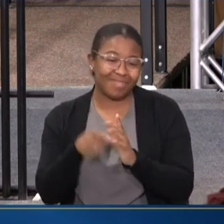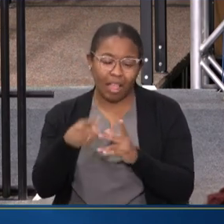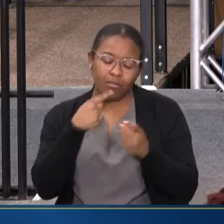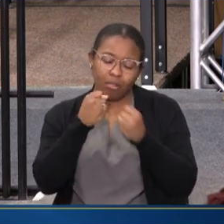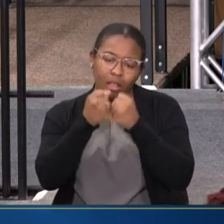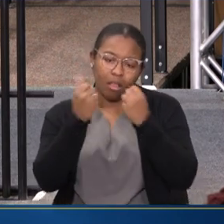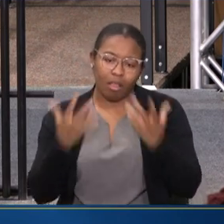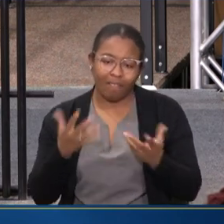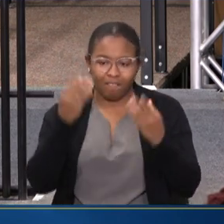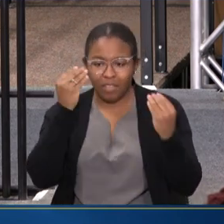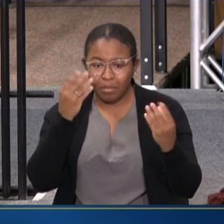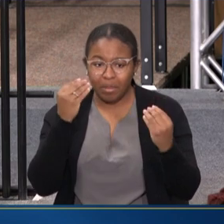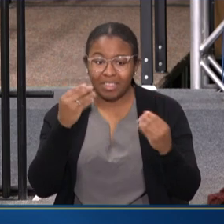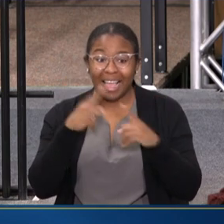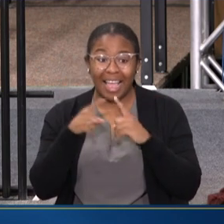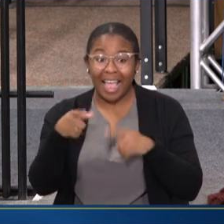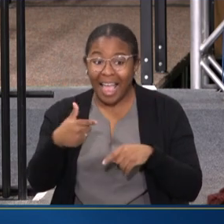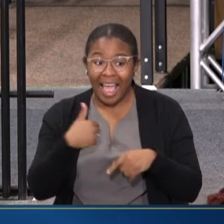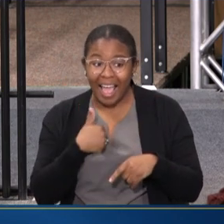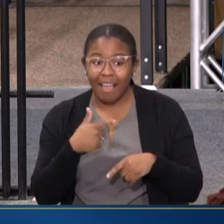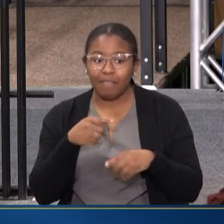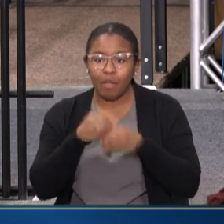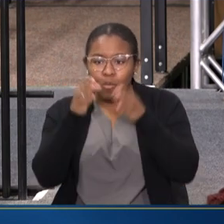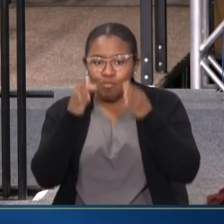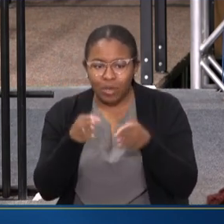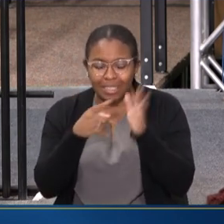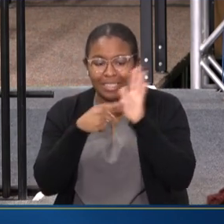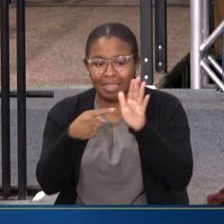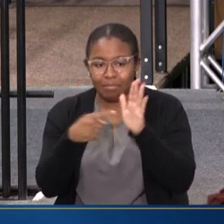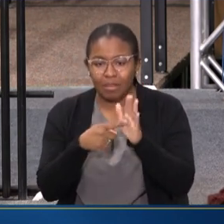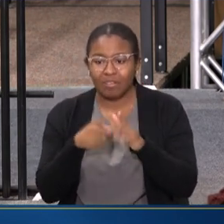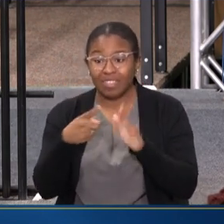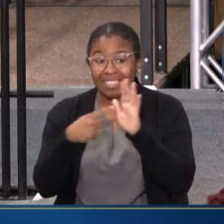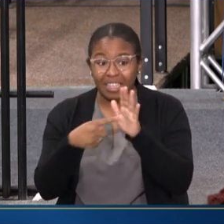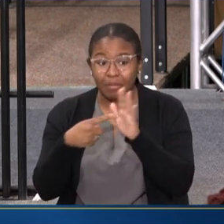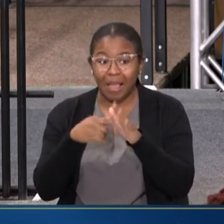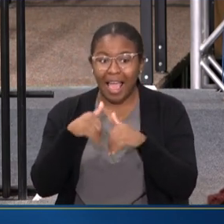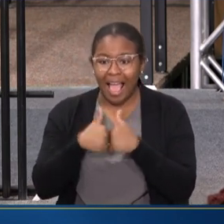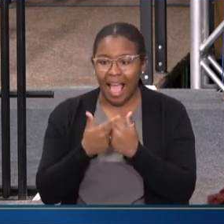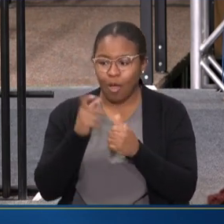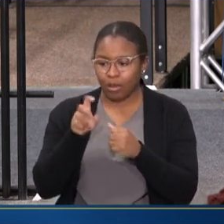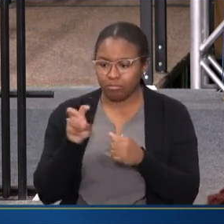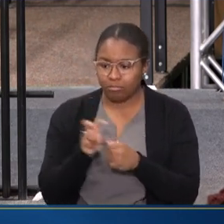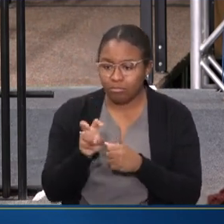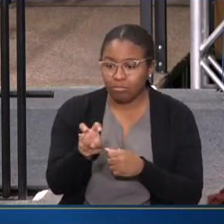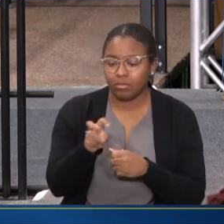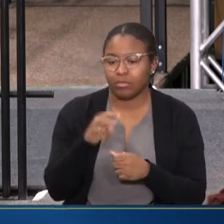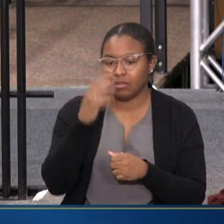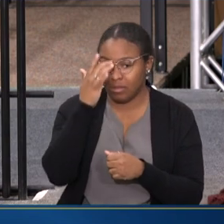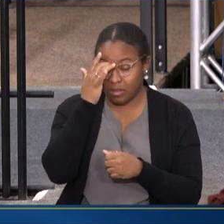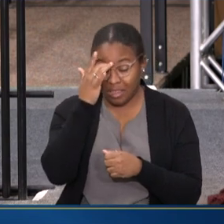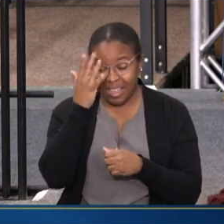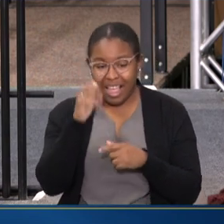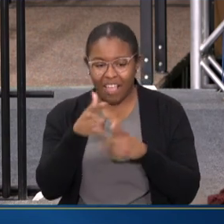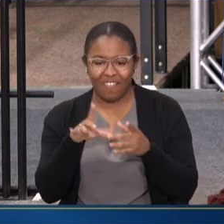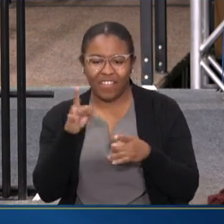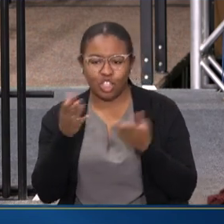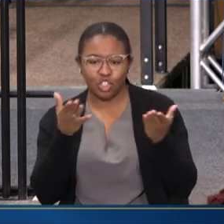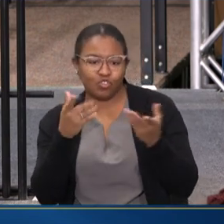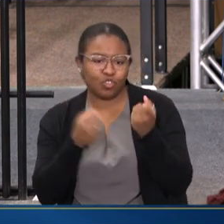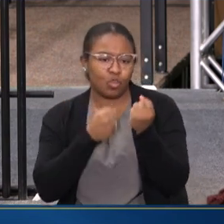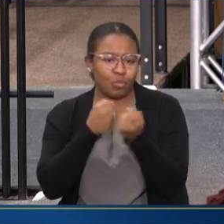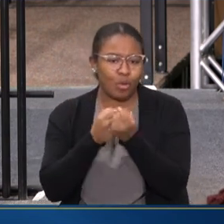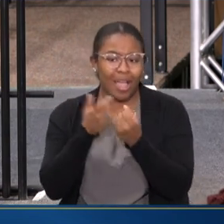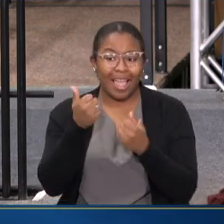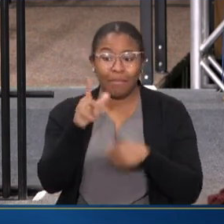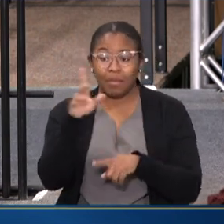ALSO INCLUDES ACTUALLY PERSON EXAMPLES. SO EXAMPLES OF HOW PEOPLE SORT OF NAVIGATED SERVICES AND SUPPORTS OR QUESTIONS THAT THEY